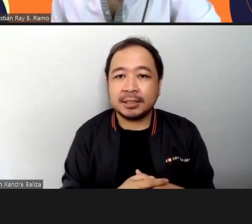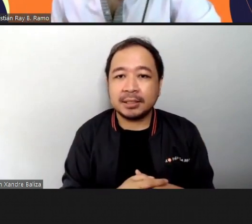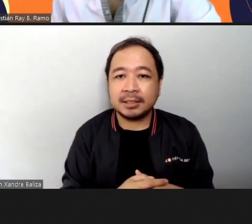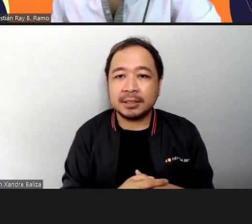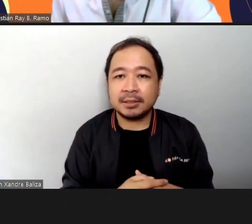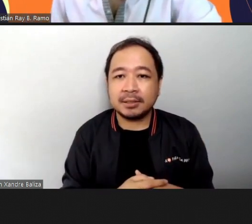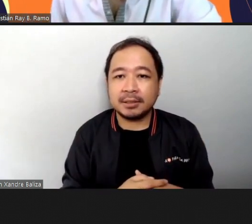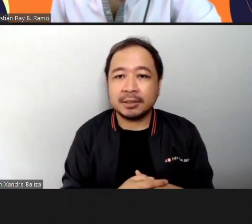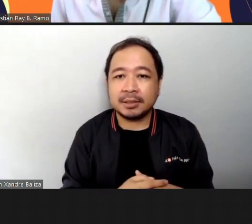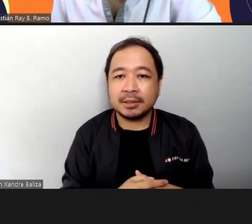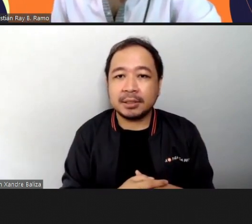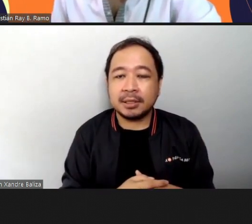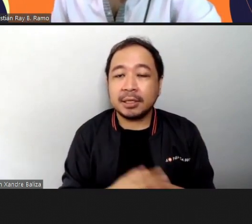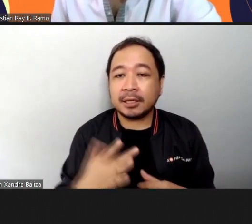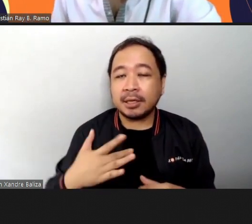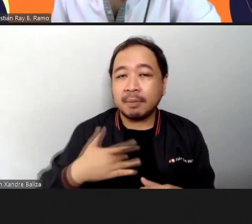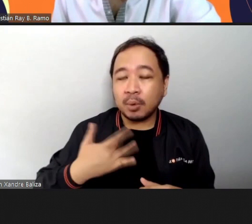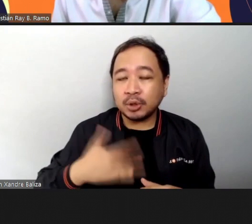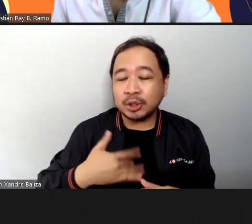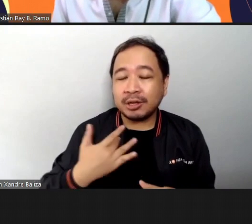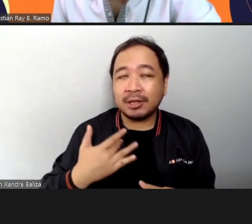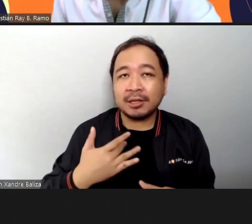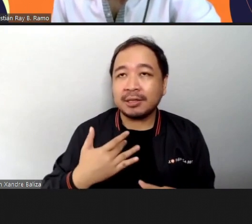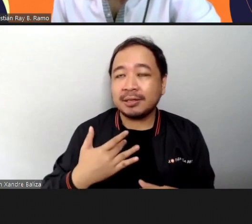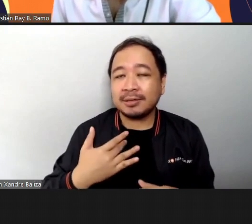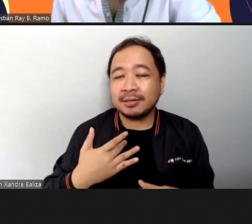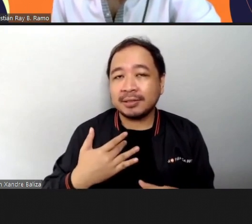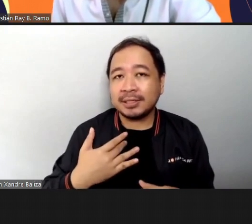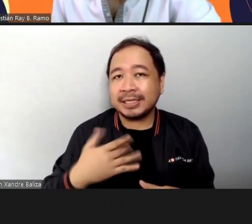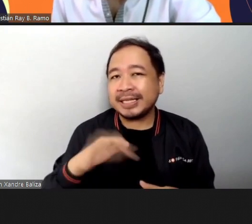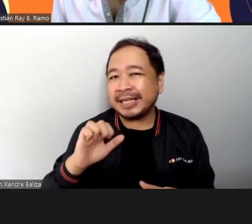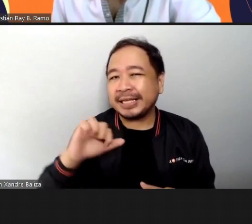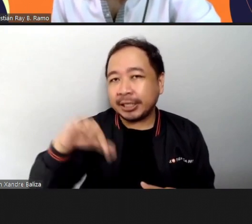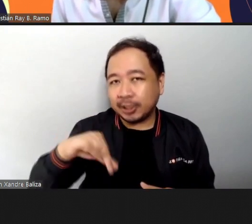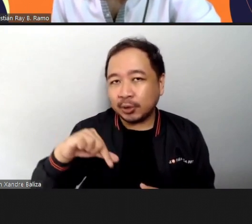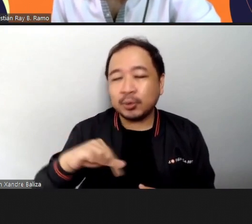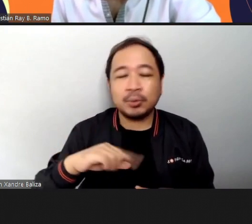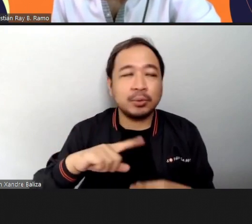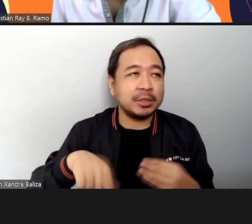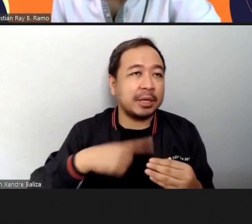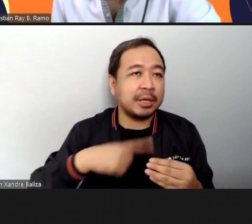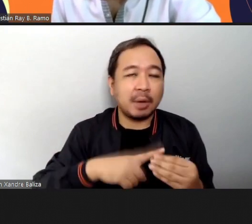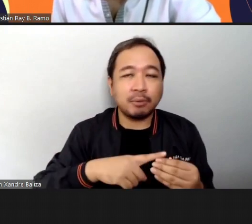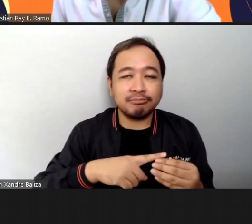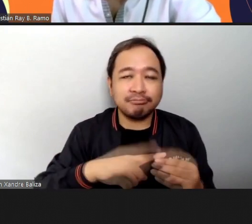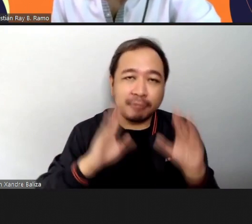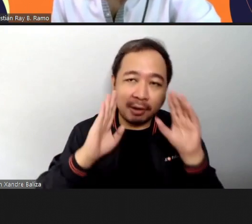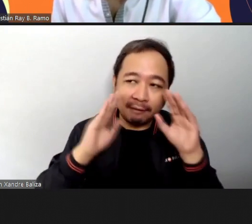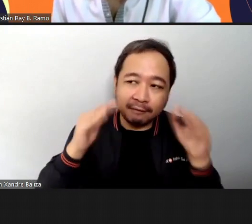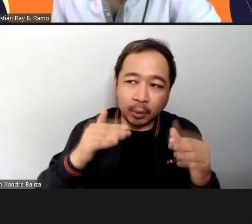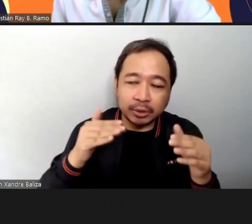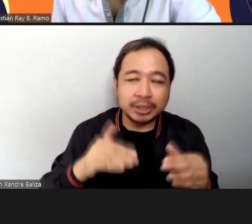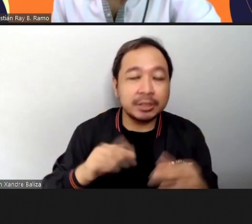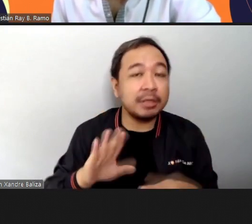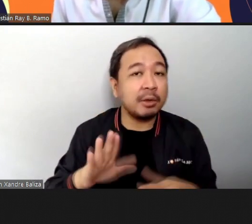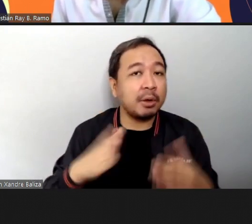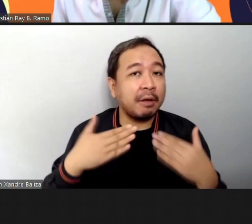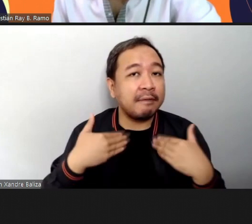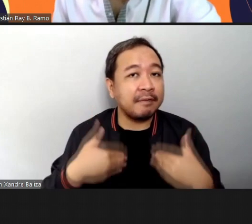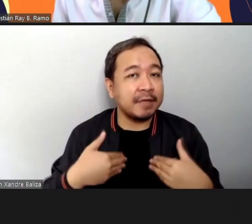emotional intelligence in terms of concentration even your physical health